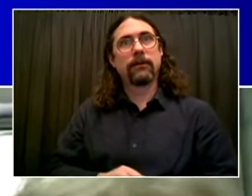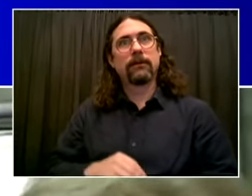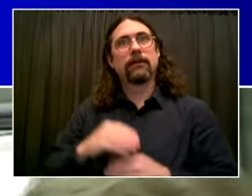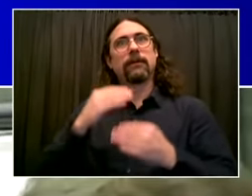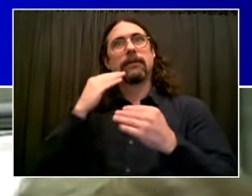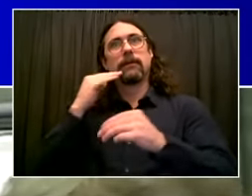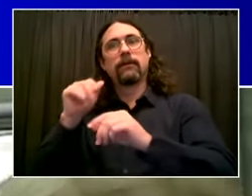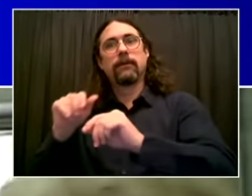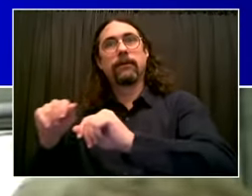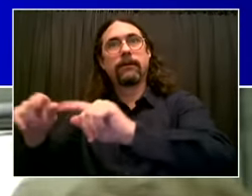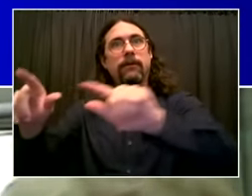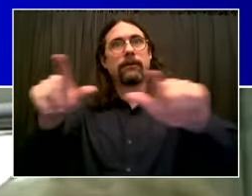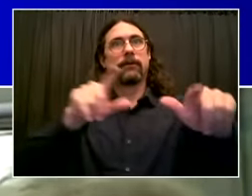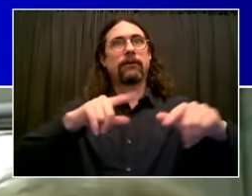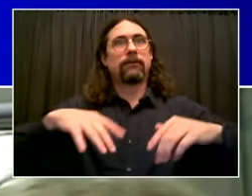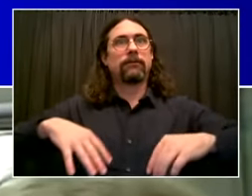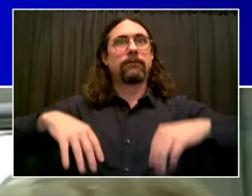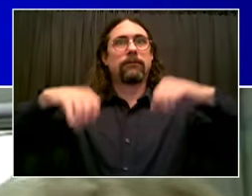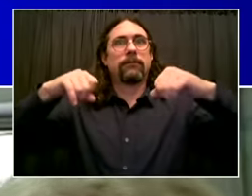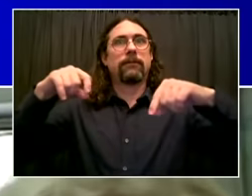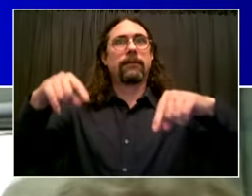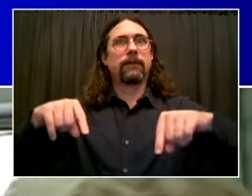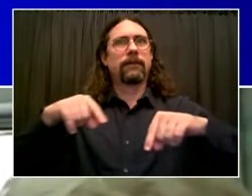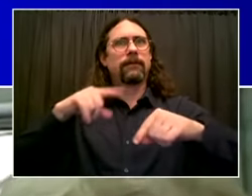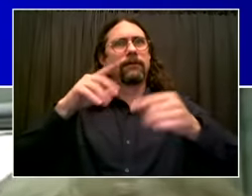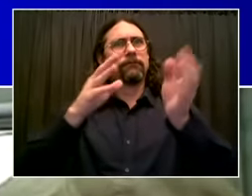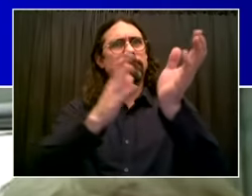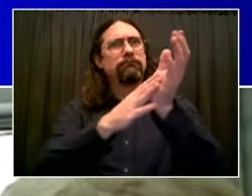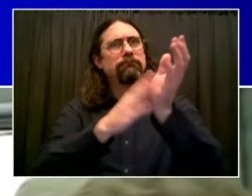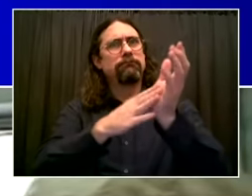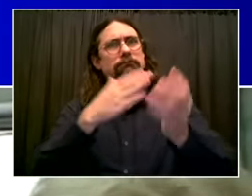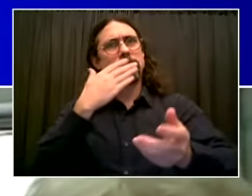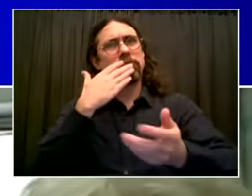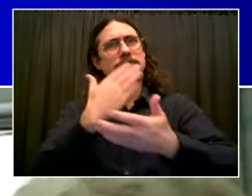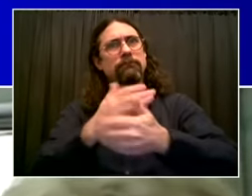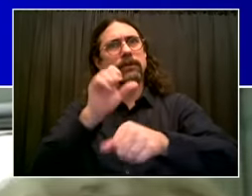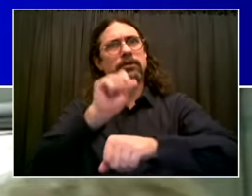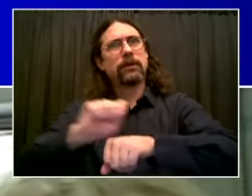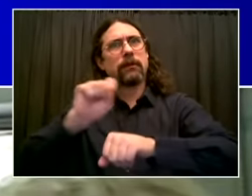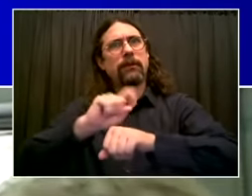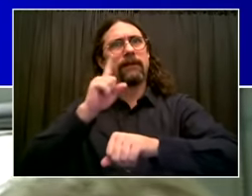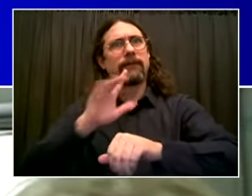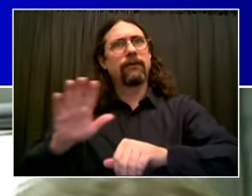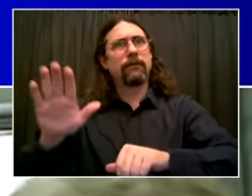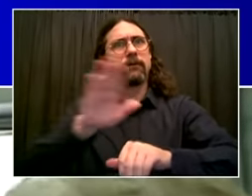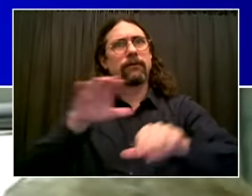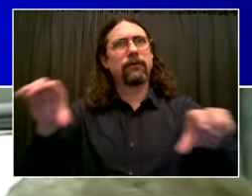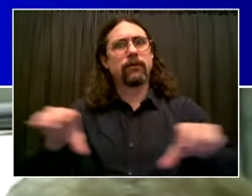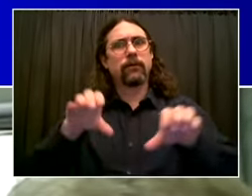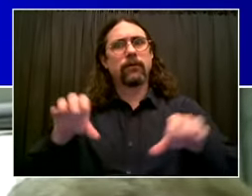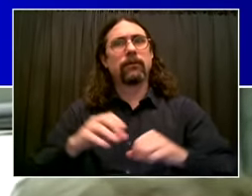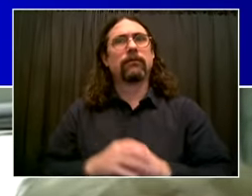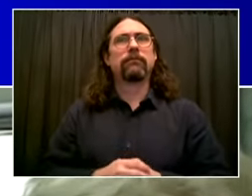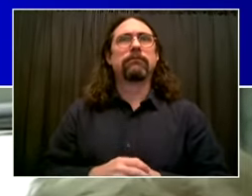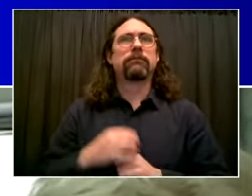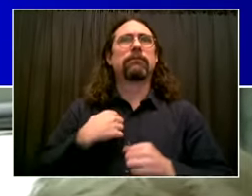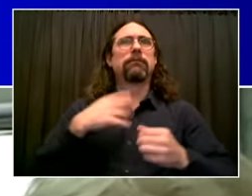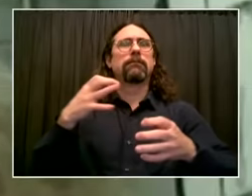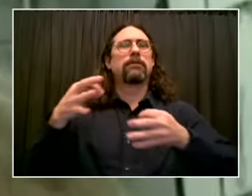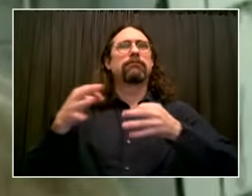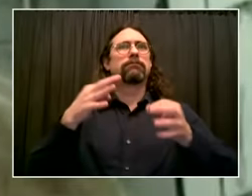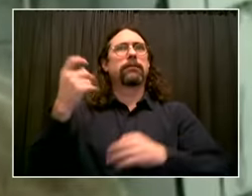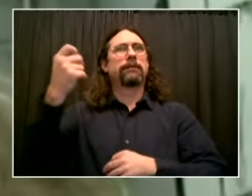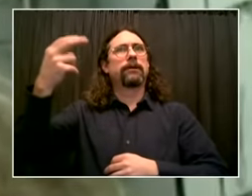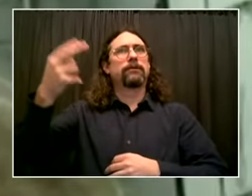A quick brief history. I started Down East a little over 30 years ago studying at Hunter College. I worked for the summer on a small